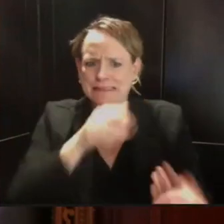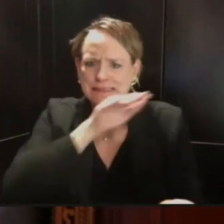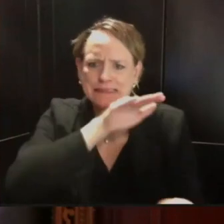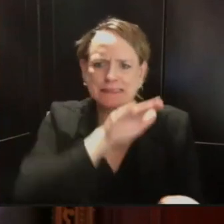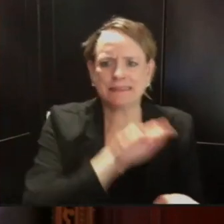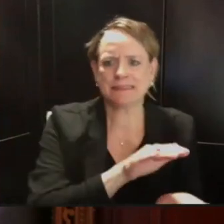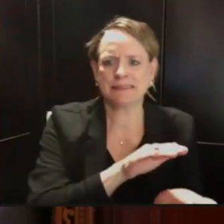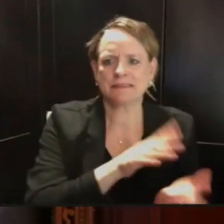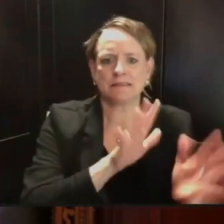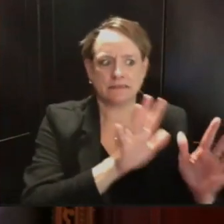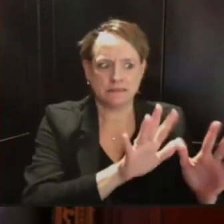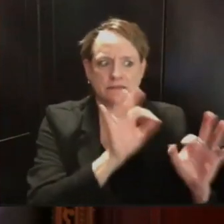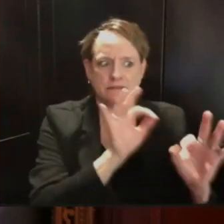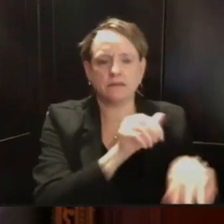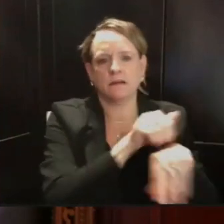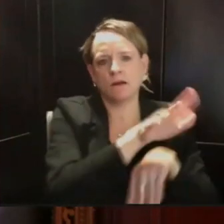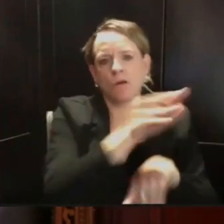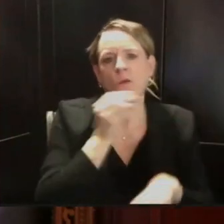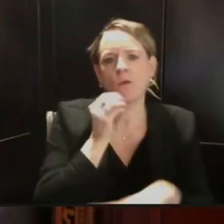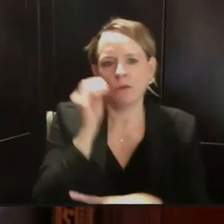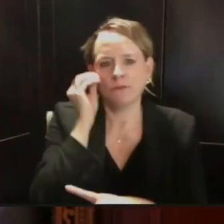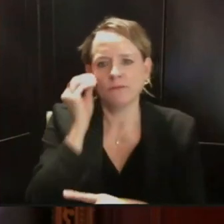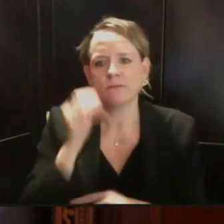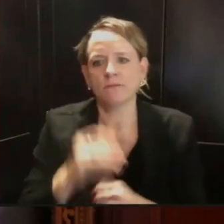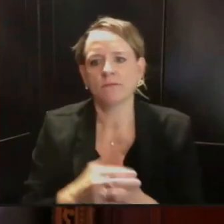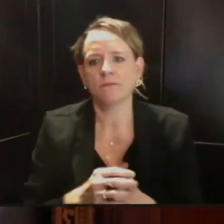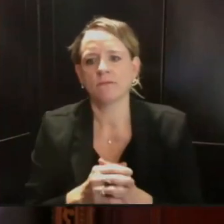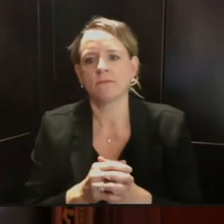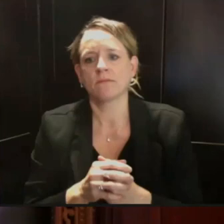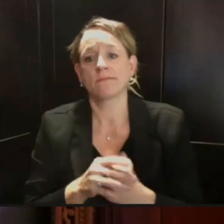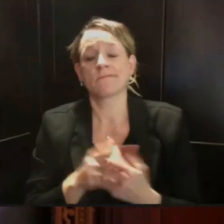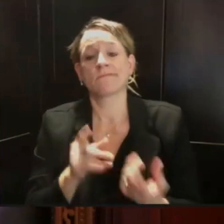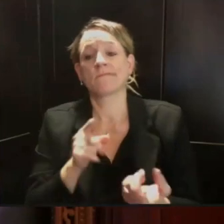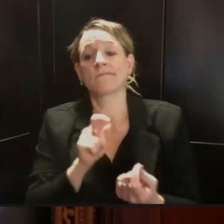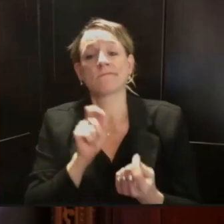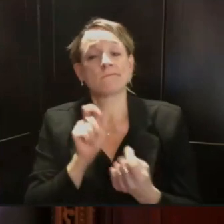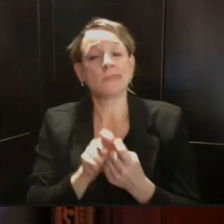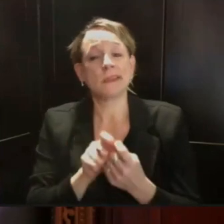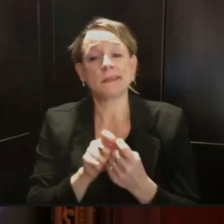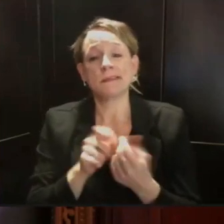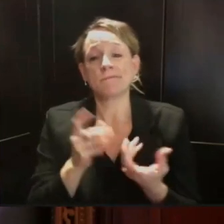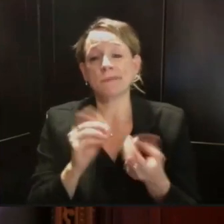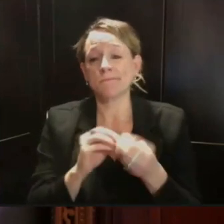uh, trends that we've seen in Wisconsin, I'm not sure we can, we can attribute it to any one thing.